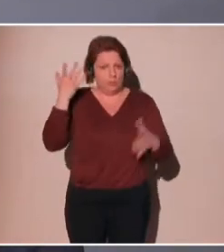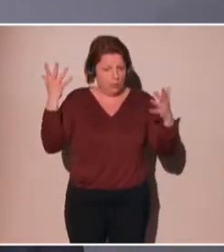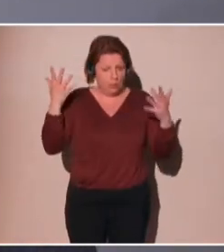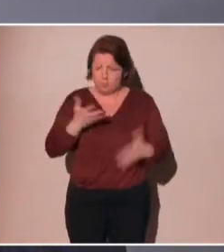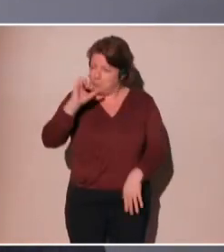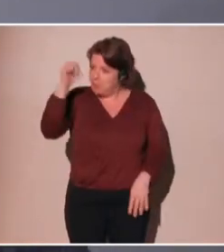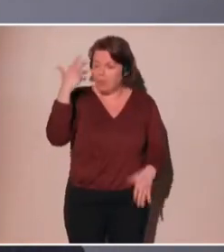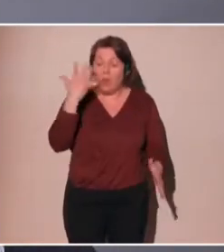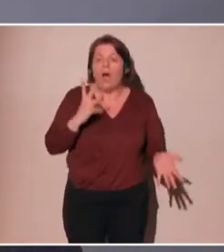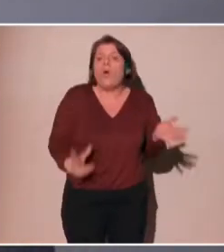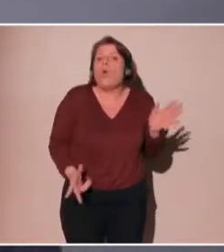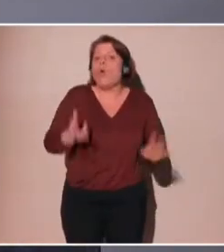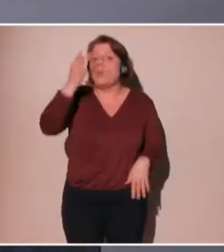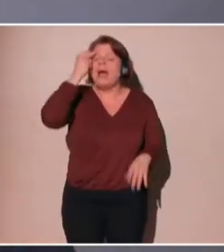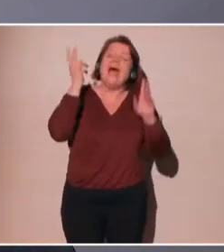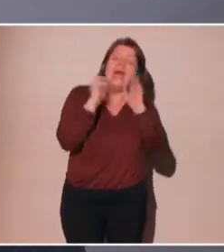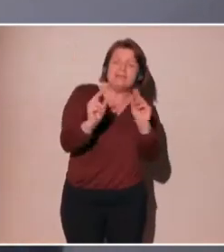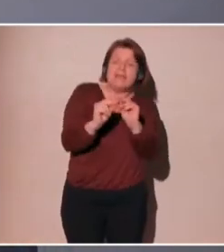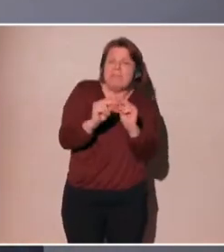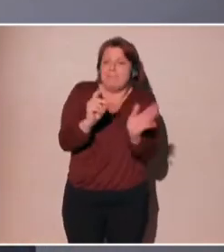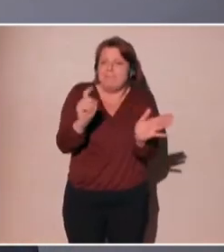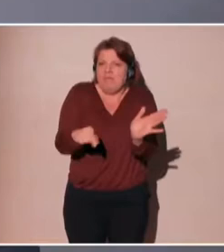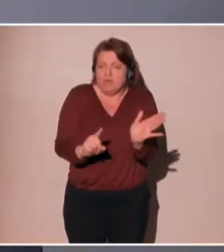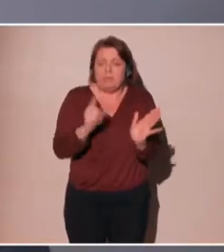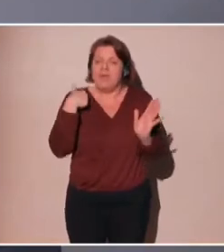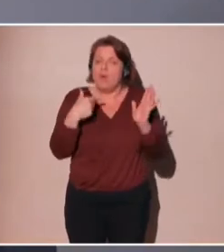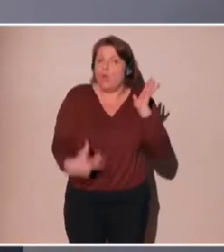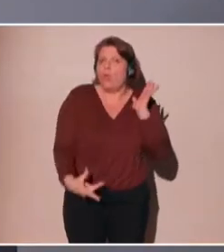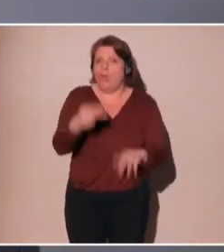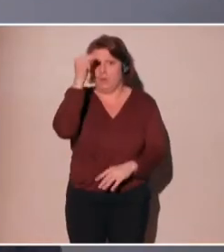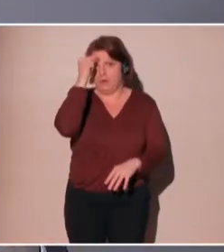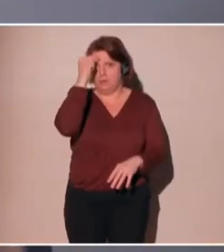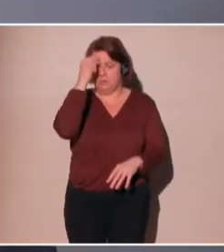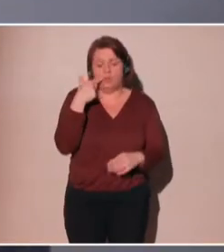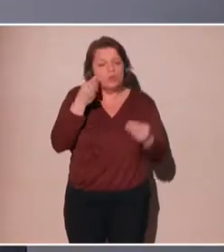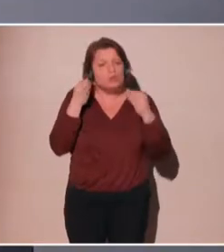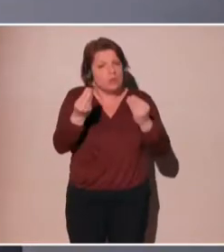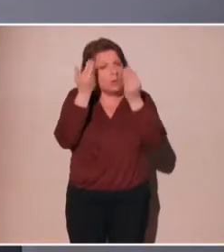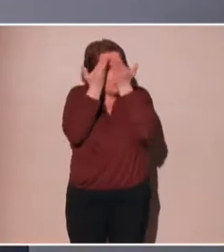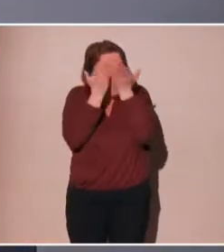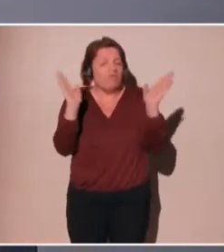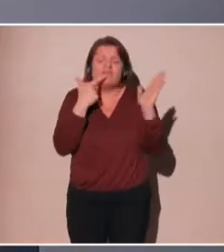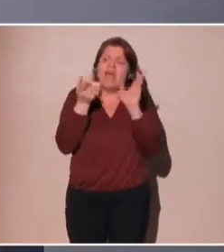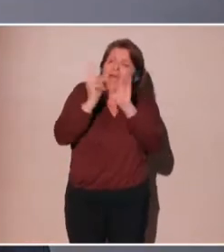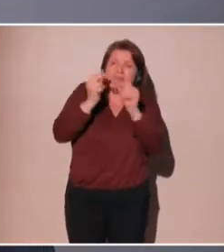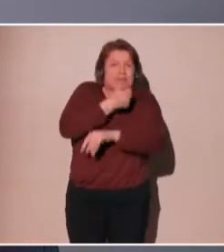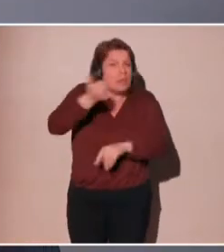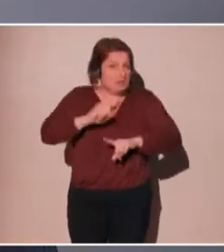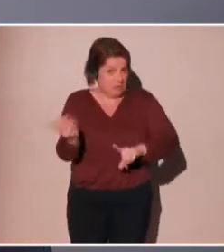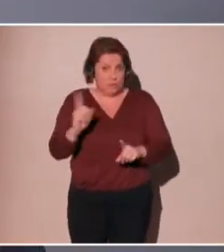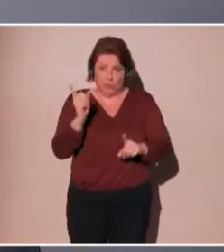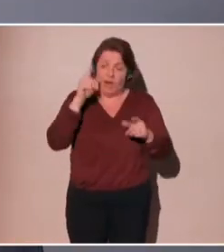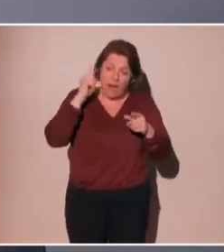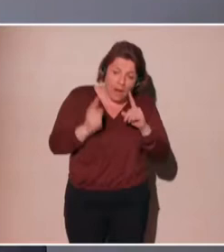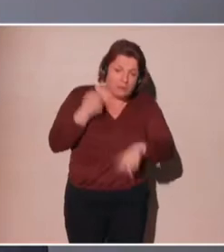question. And that is not really to be able to explain everything, but at least to be able to understand